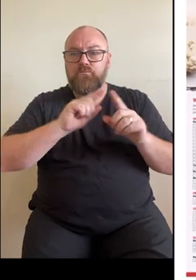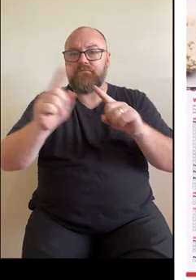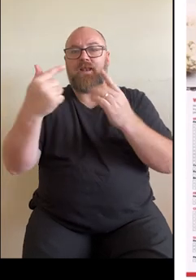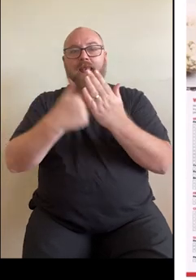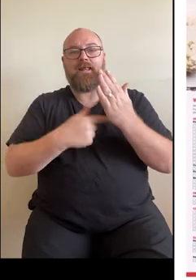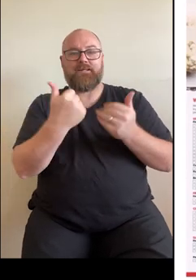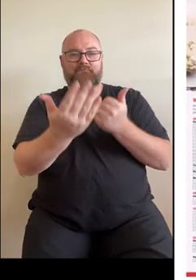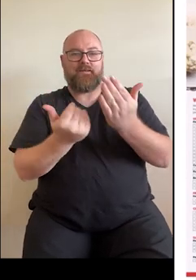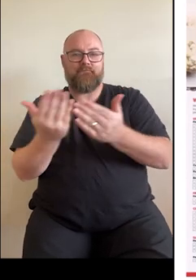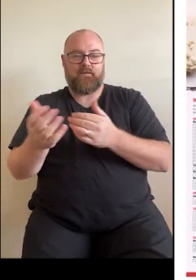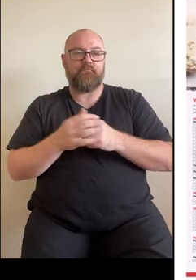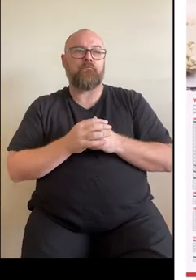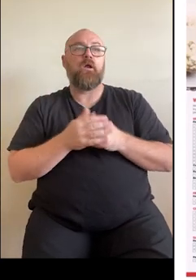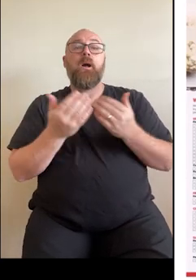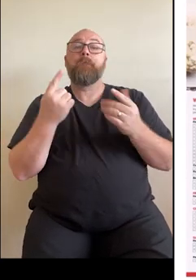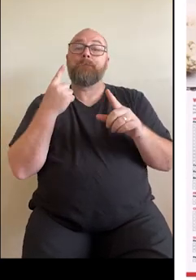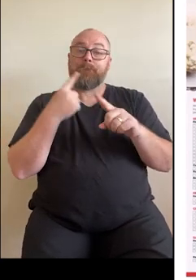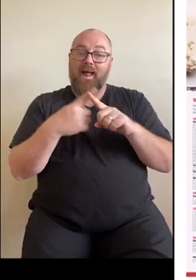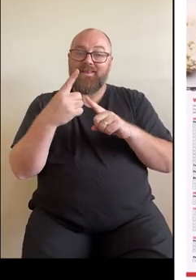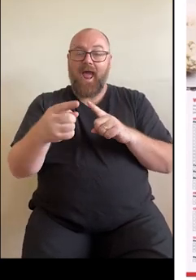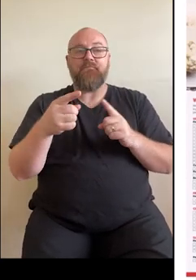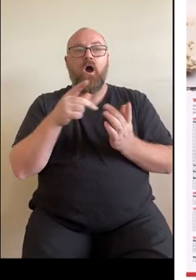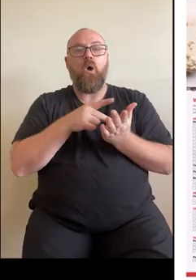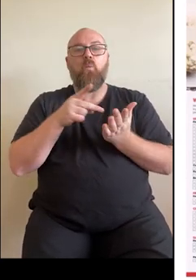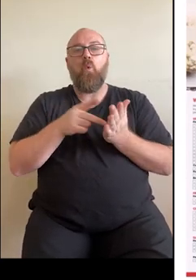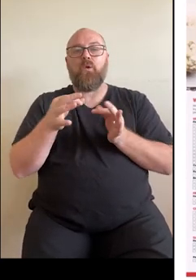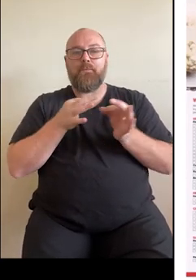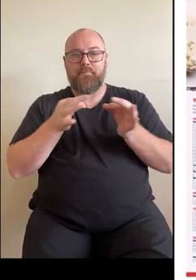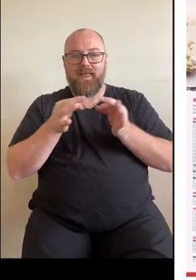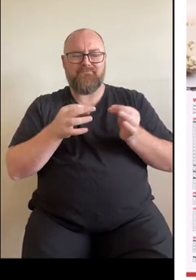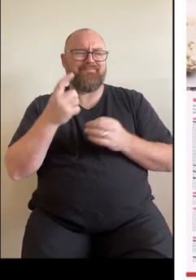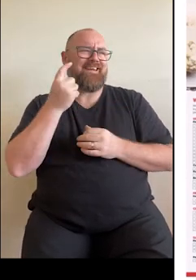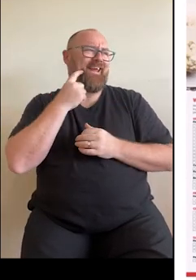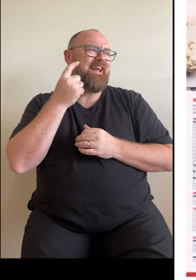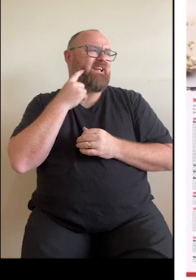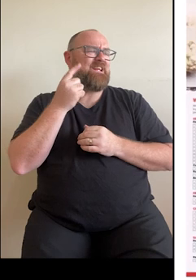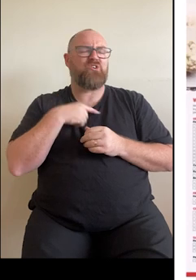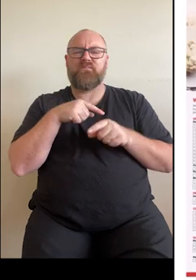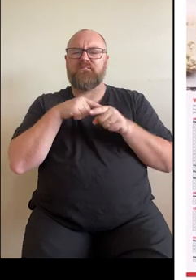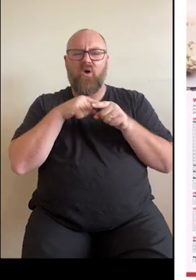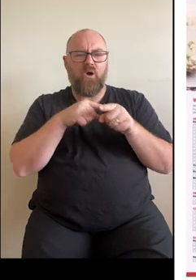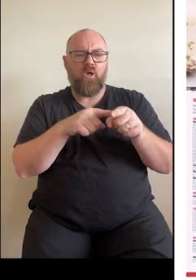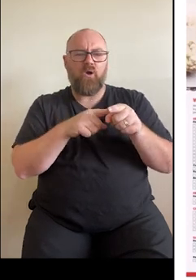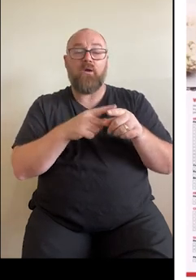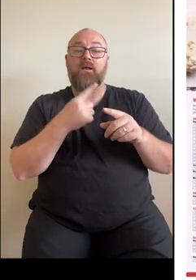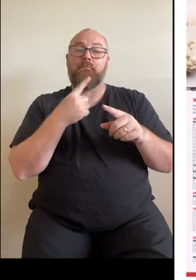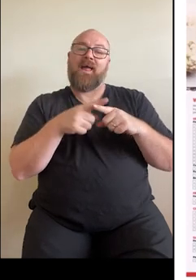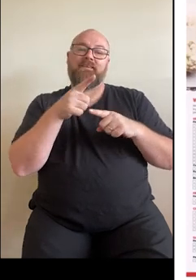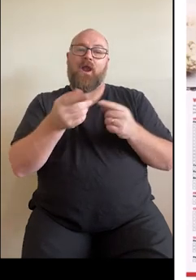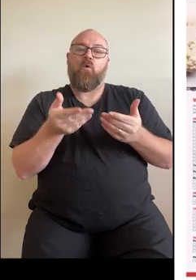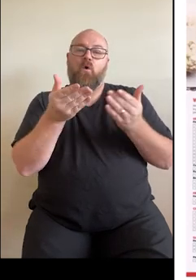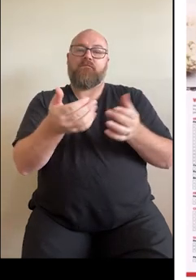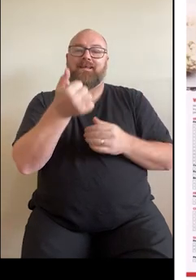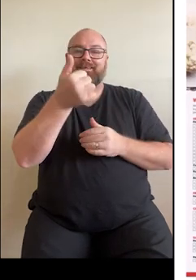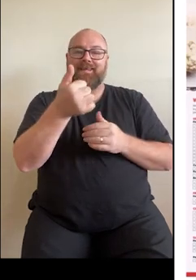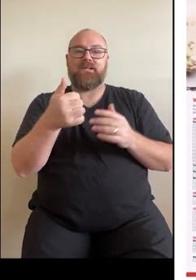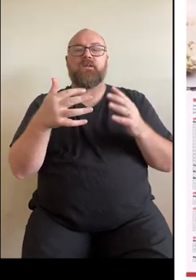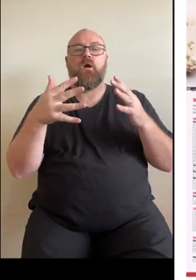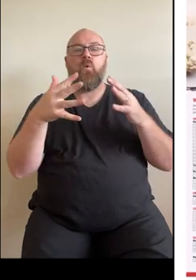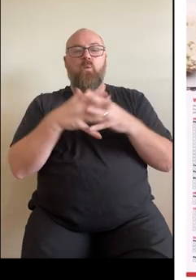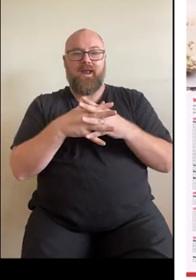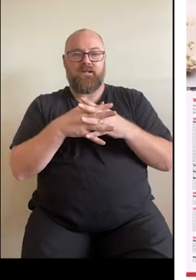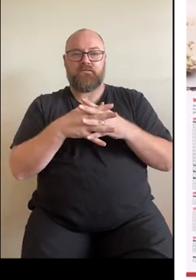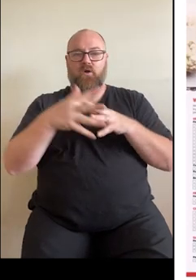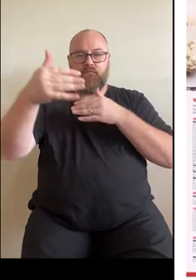Personalised walking plans are free, easy to follow and offer a six-week physical activity.